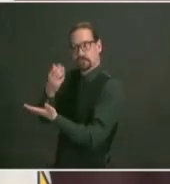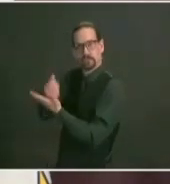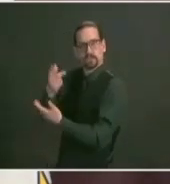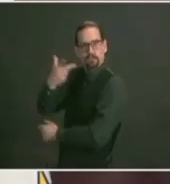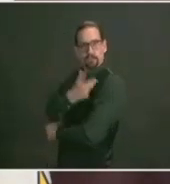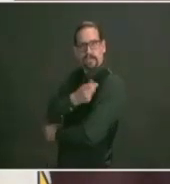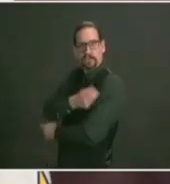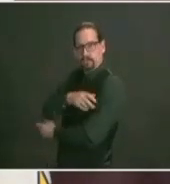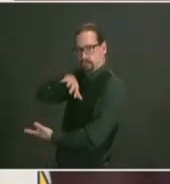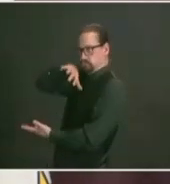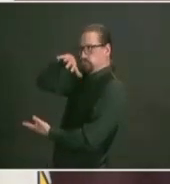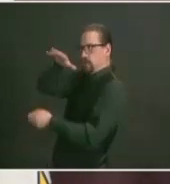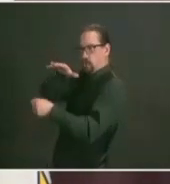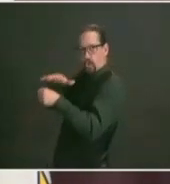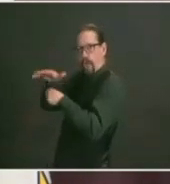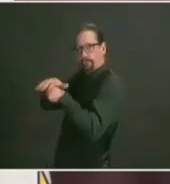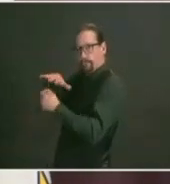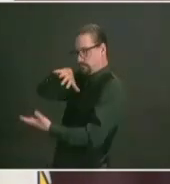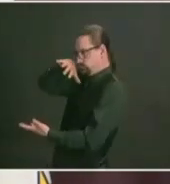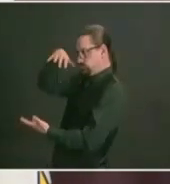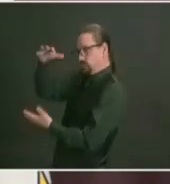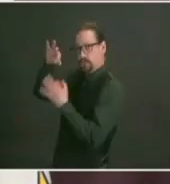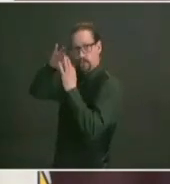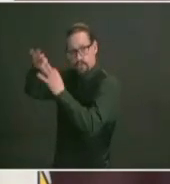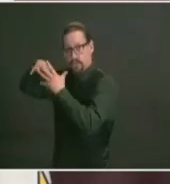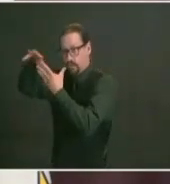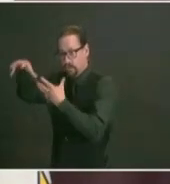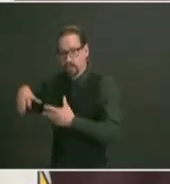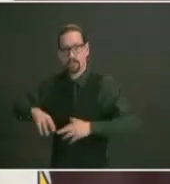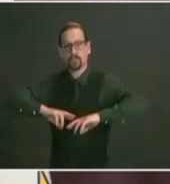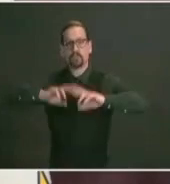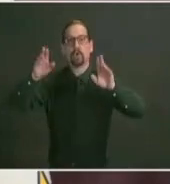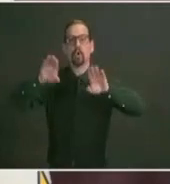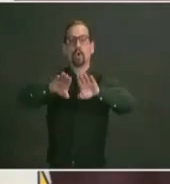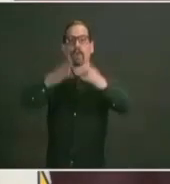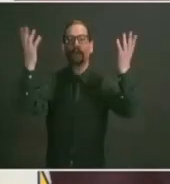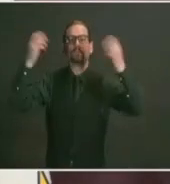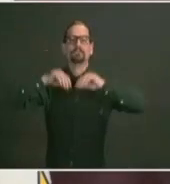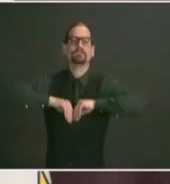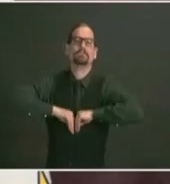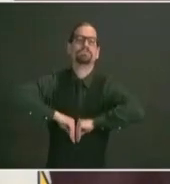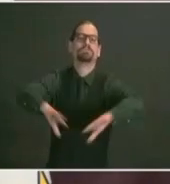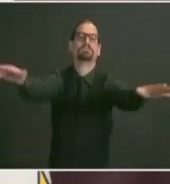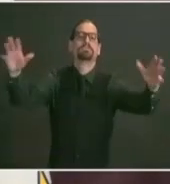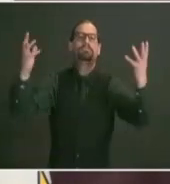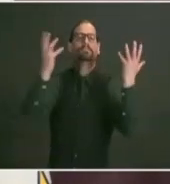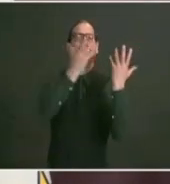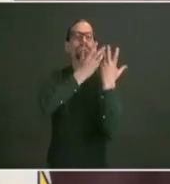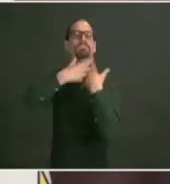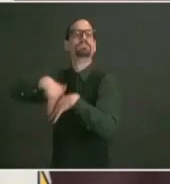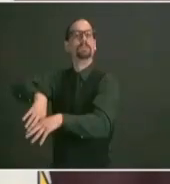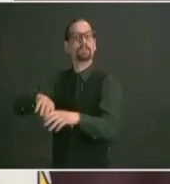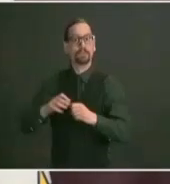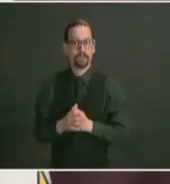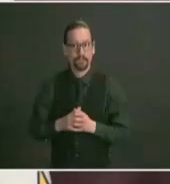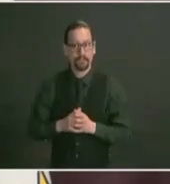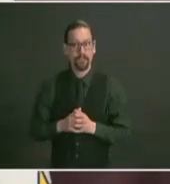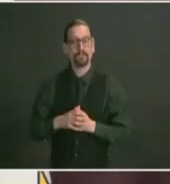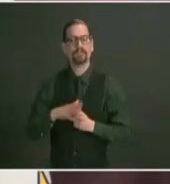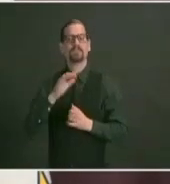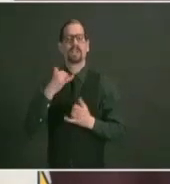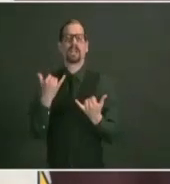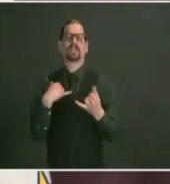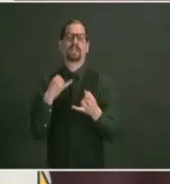last note i want to make on our vaccination campaign is that we have been working closely with municipal leadership with our covid